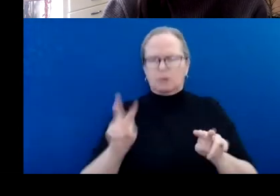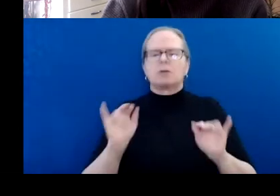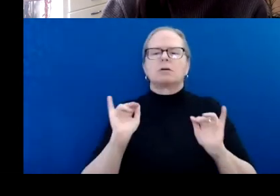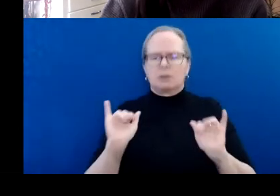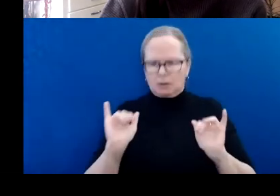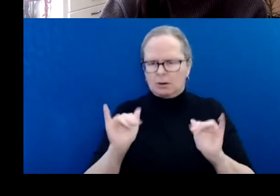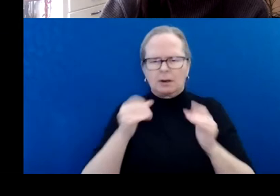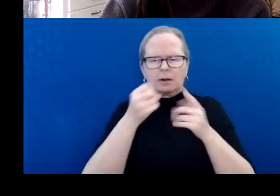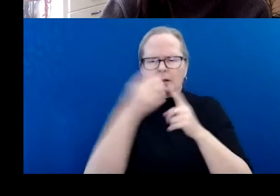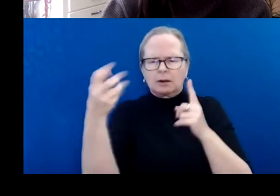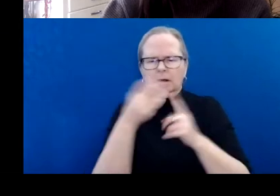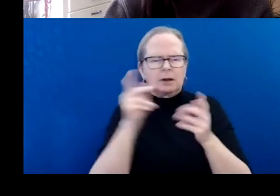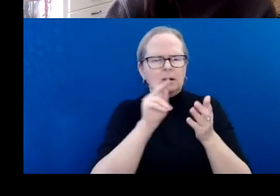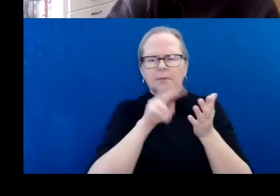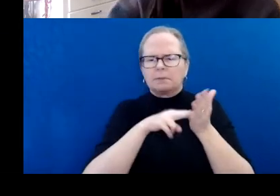collective, etc.